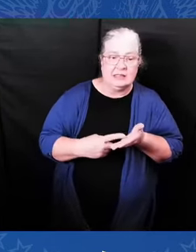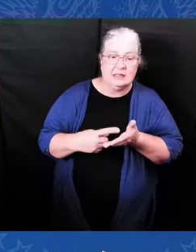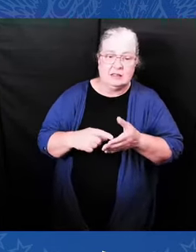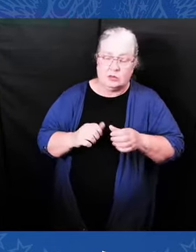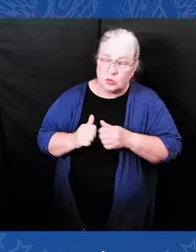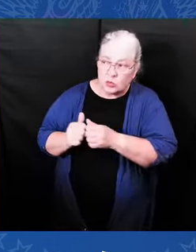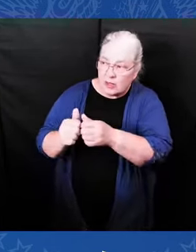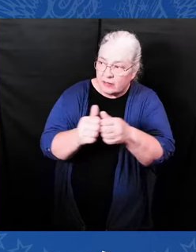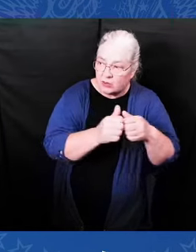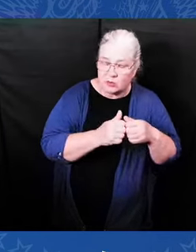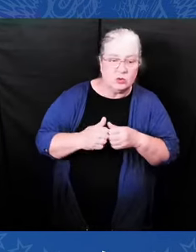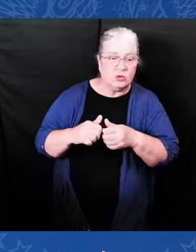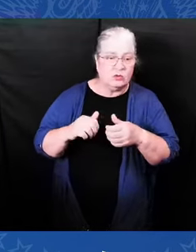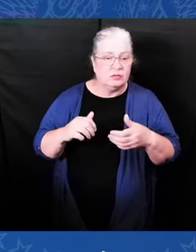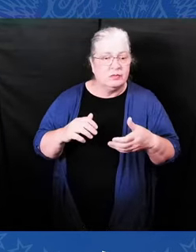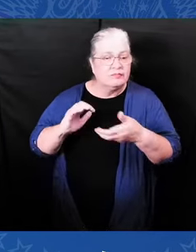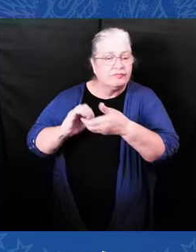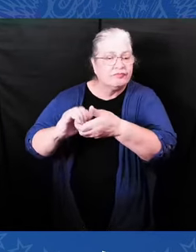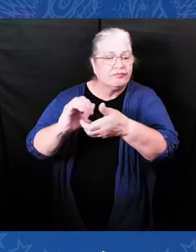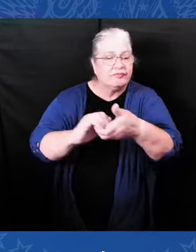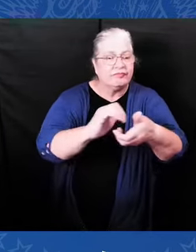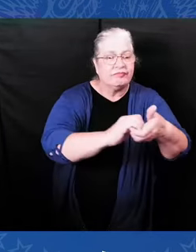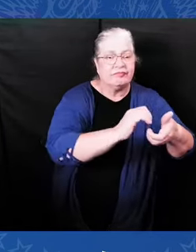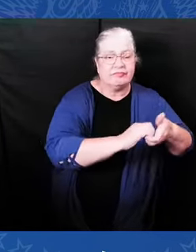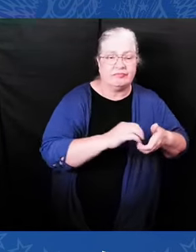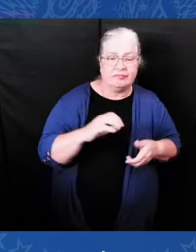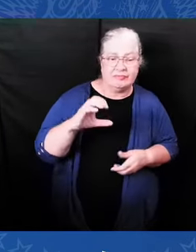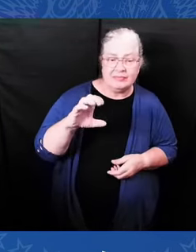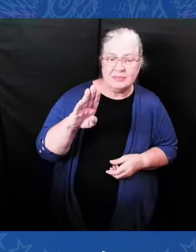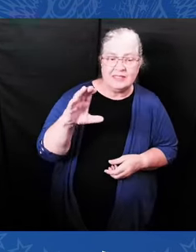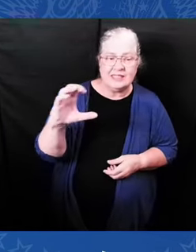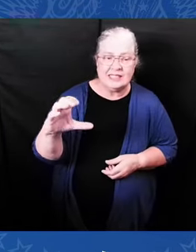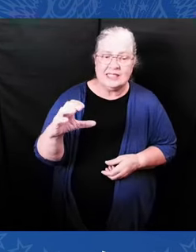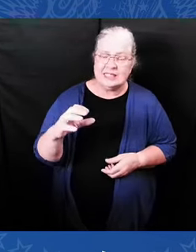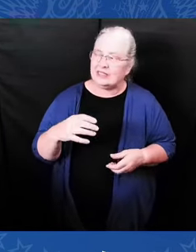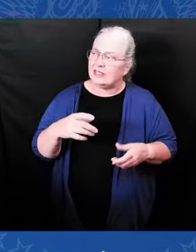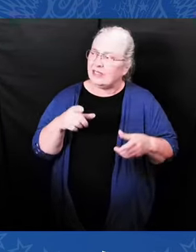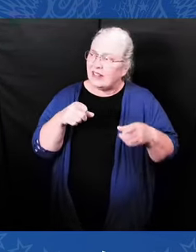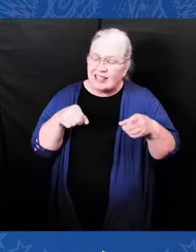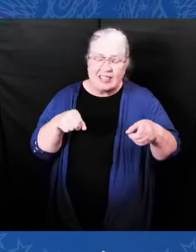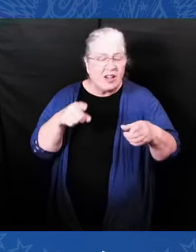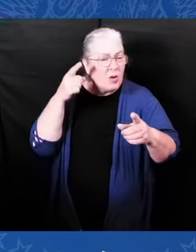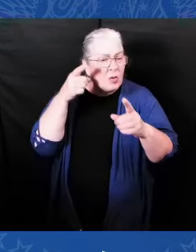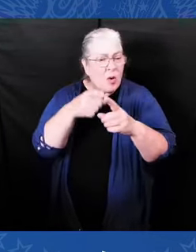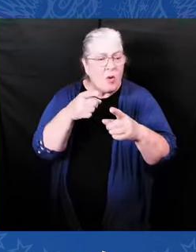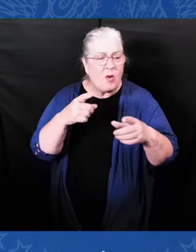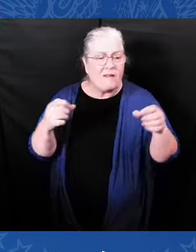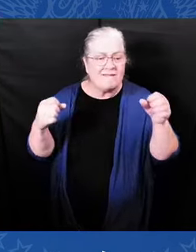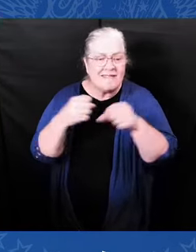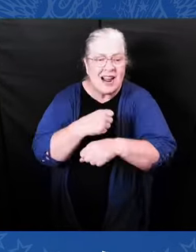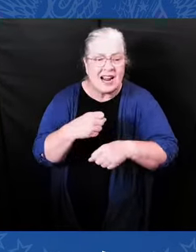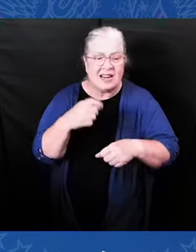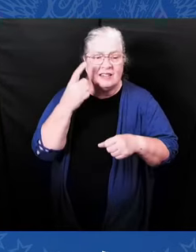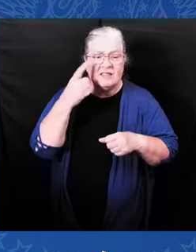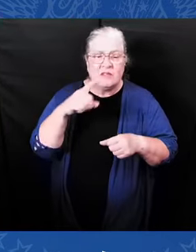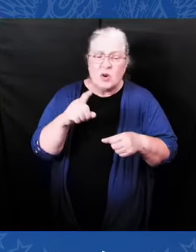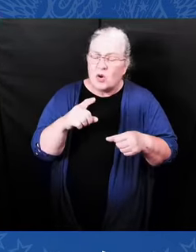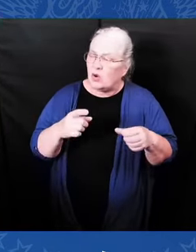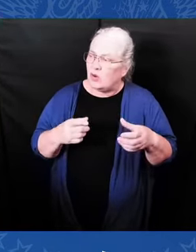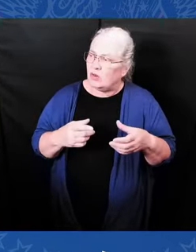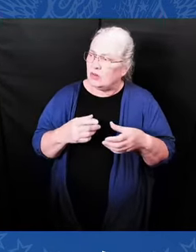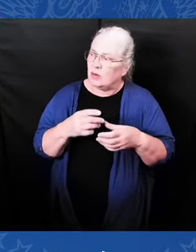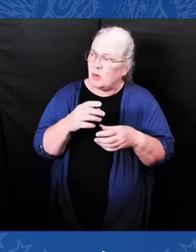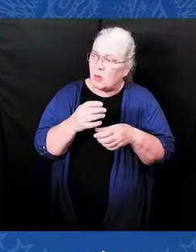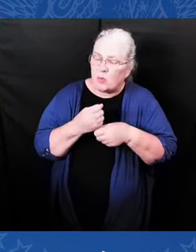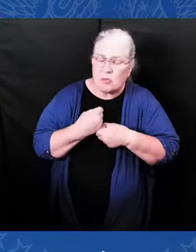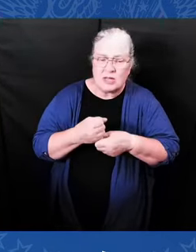just as you continue to lead the fight for civil rights. And I do believe the right to be safe